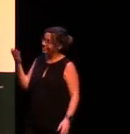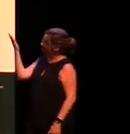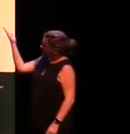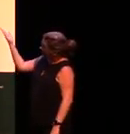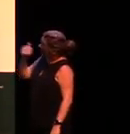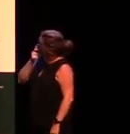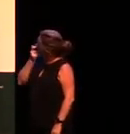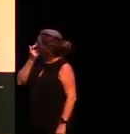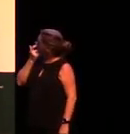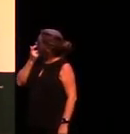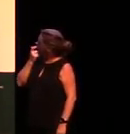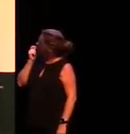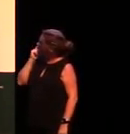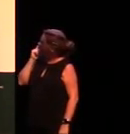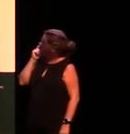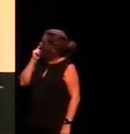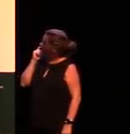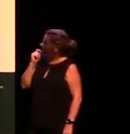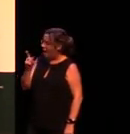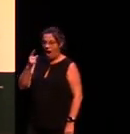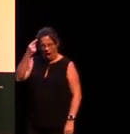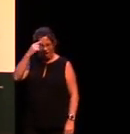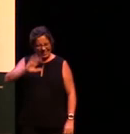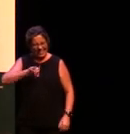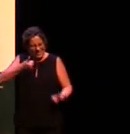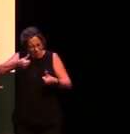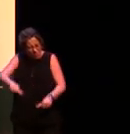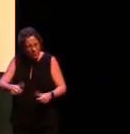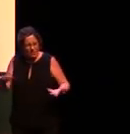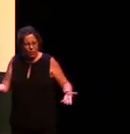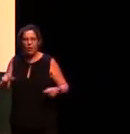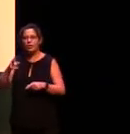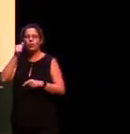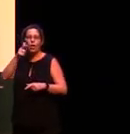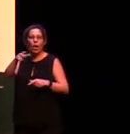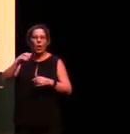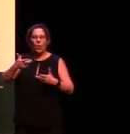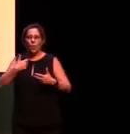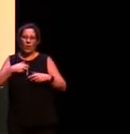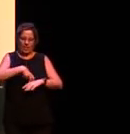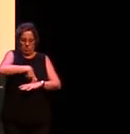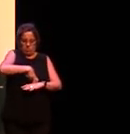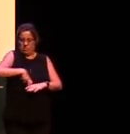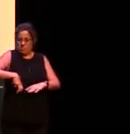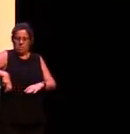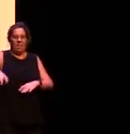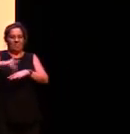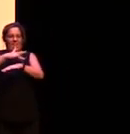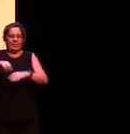bunjorbi in one buyer i actually think this would be useful to describe you know when you're at the theater and you're trying to squeeze past people